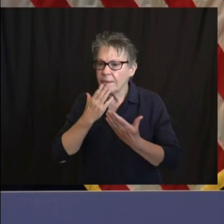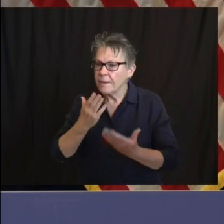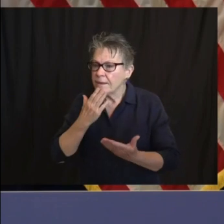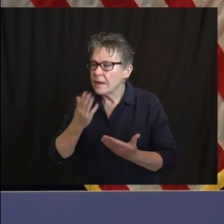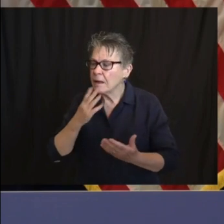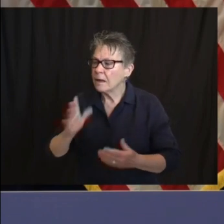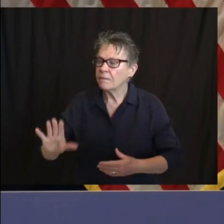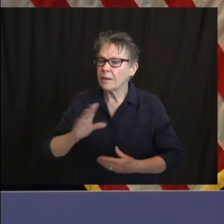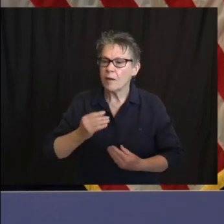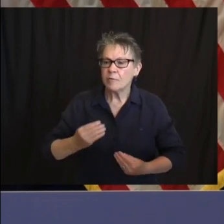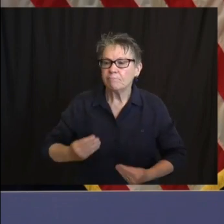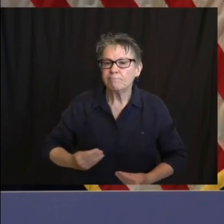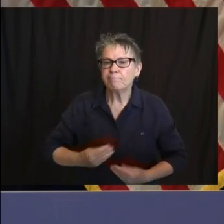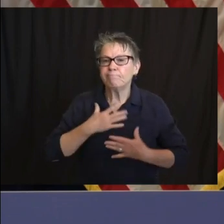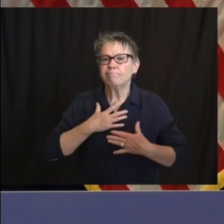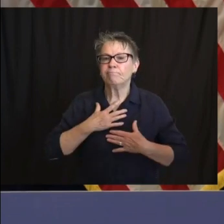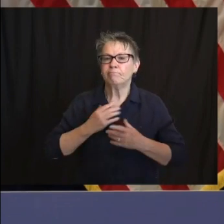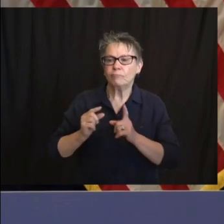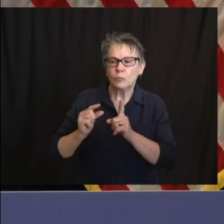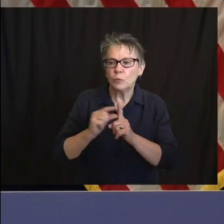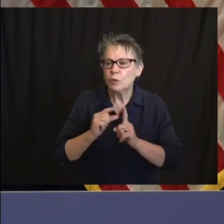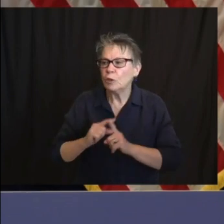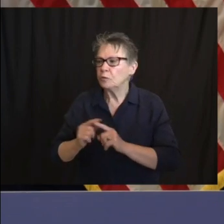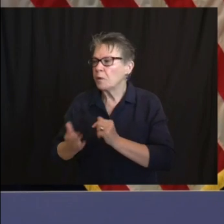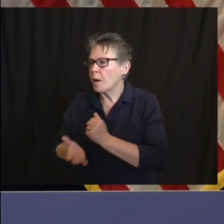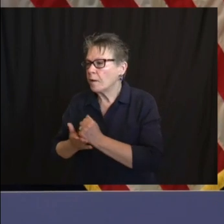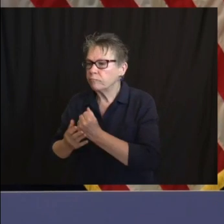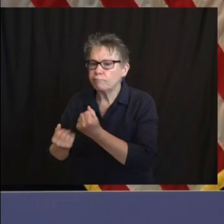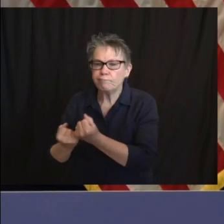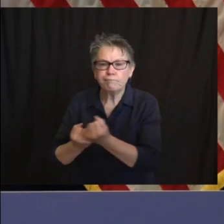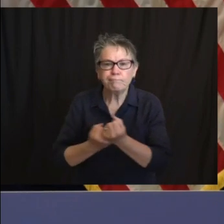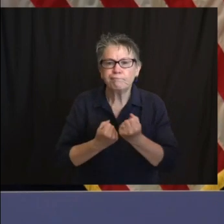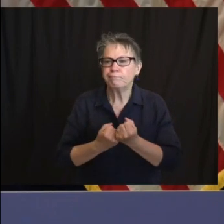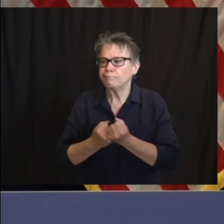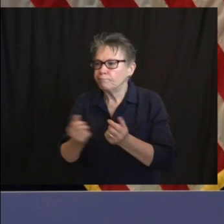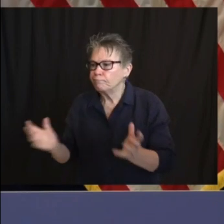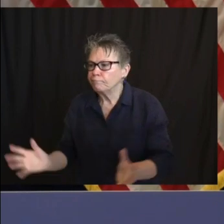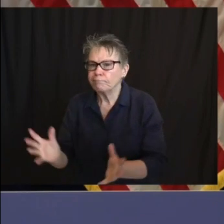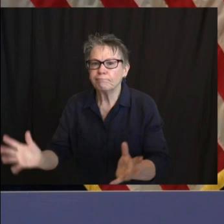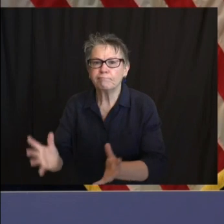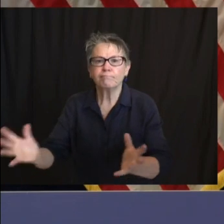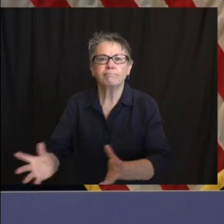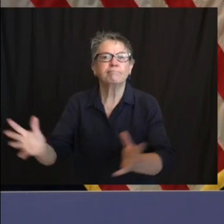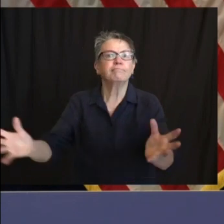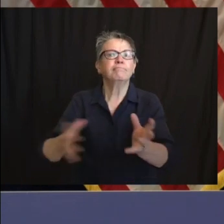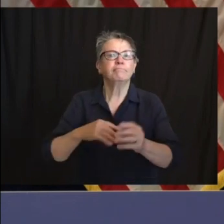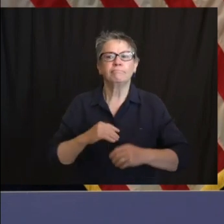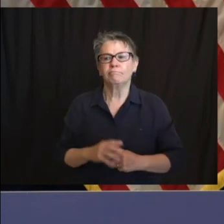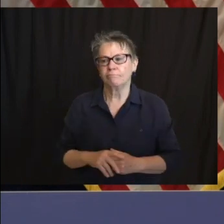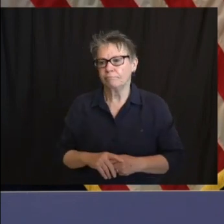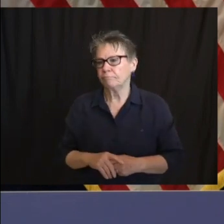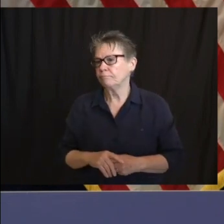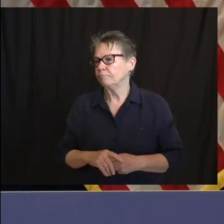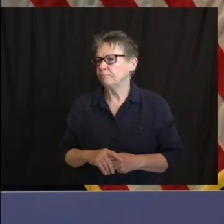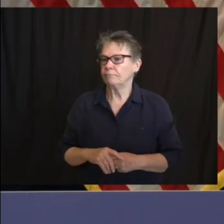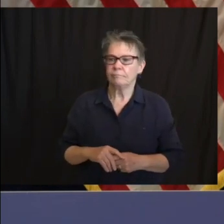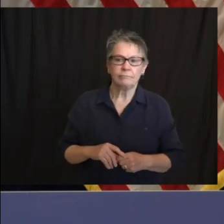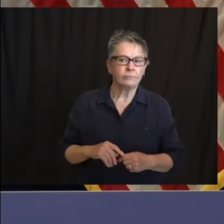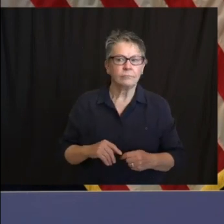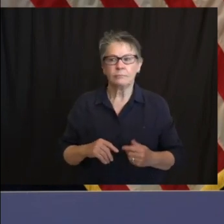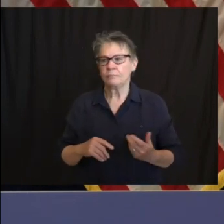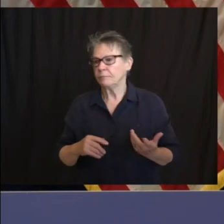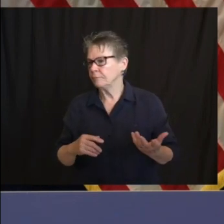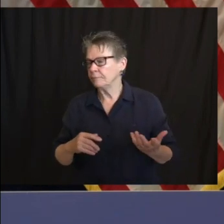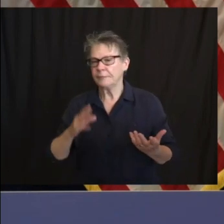find our way through seemingly one evolving crisis or challenge into another, so thank you,